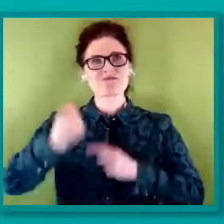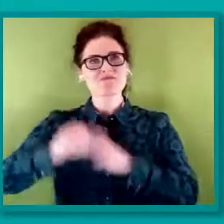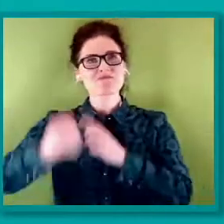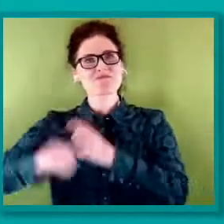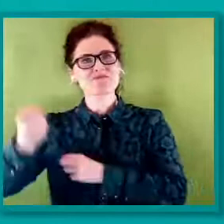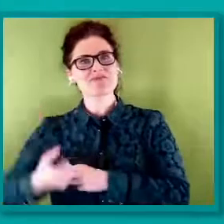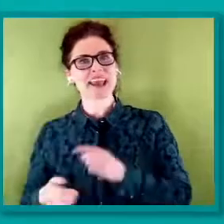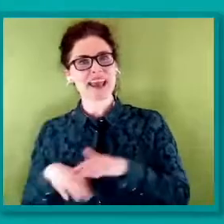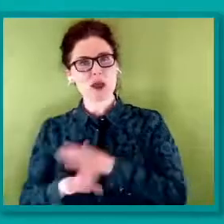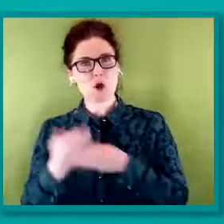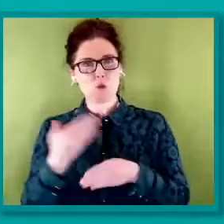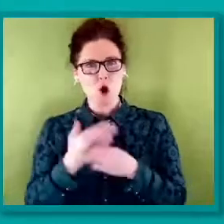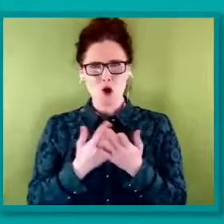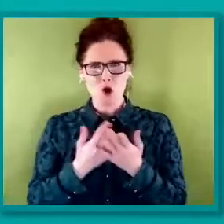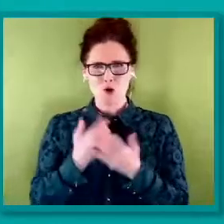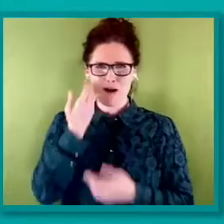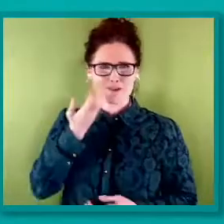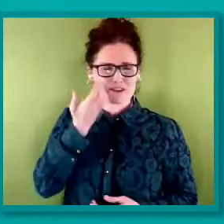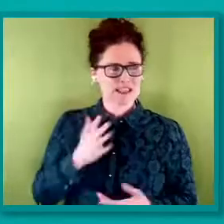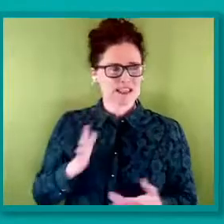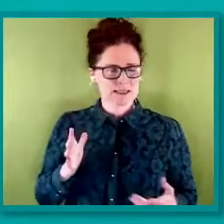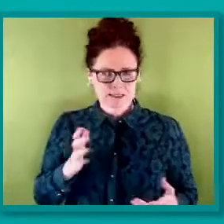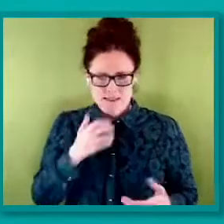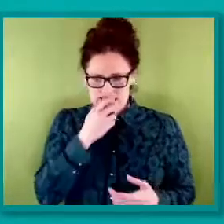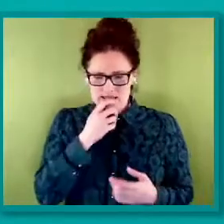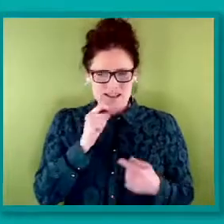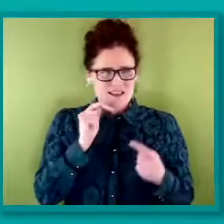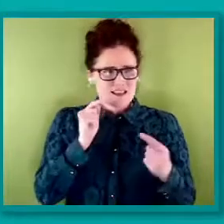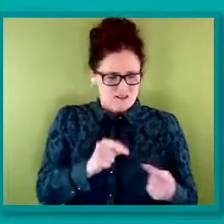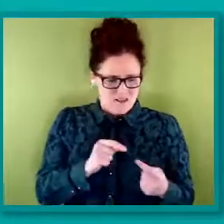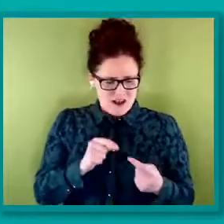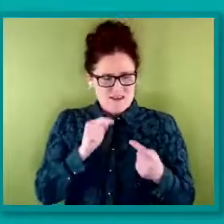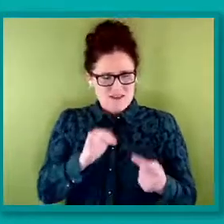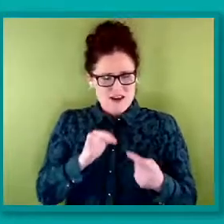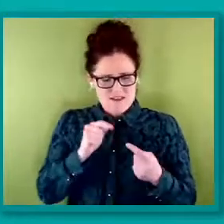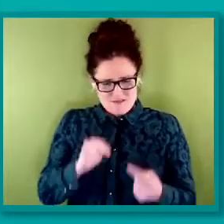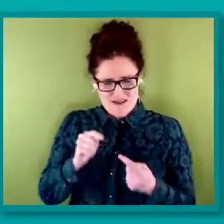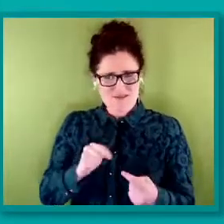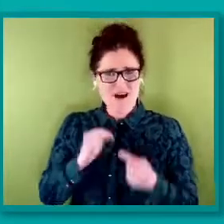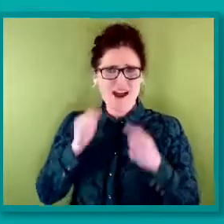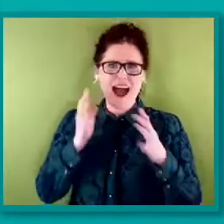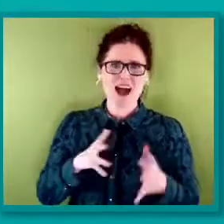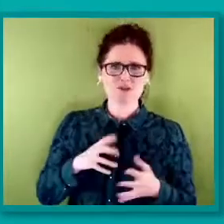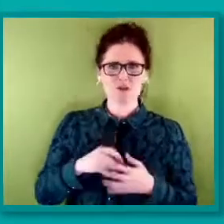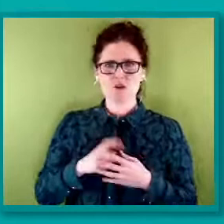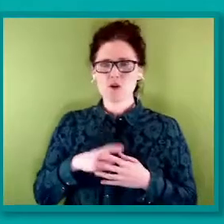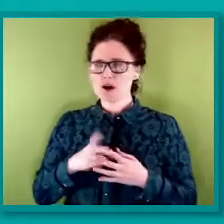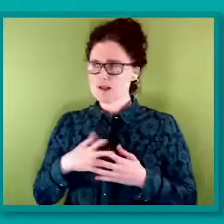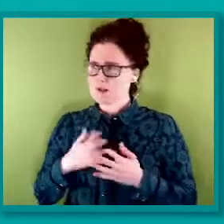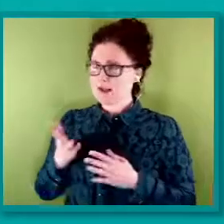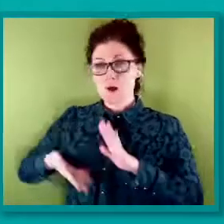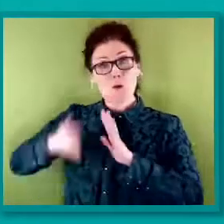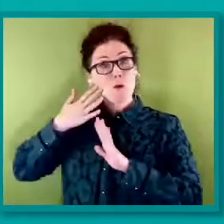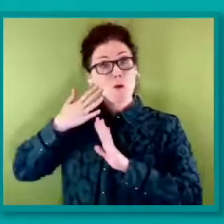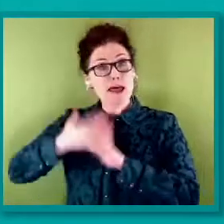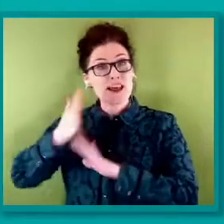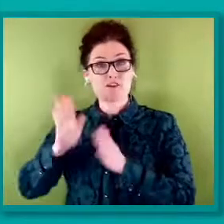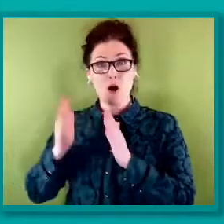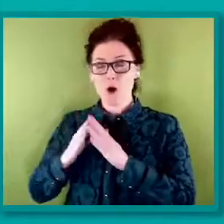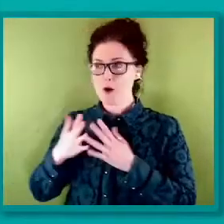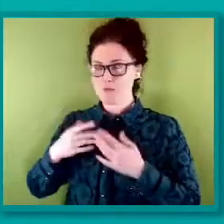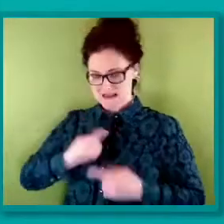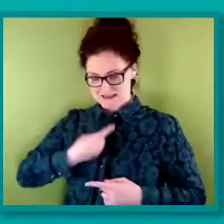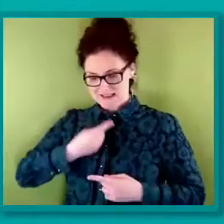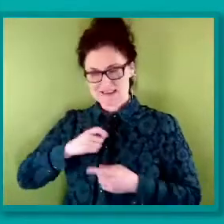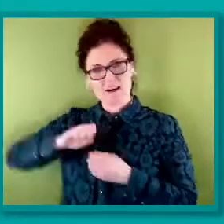decision on what to fight for that day or what parts of themselves they will have to leave at home. Our non-binary members tell us that